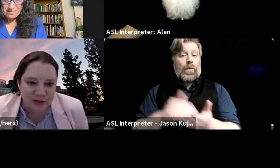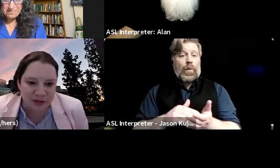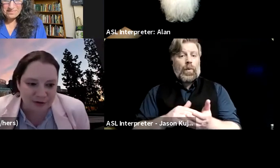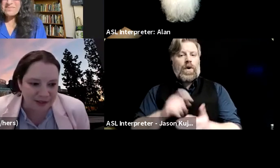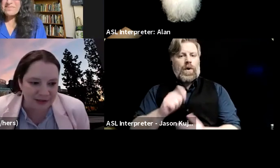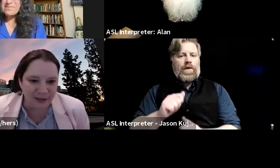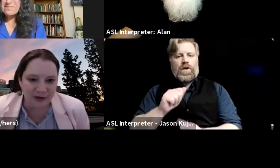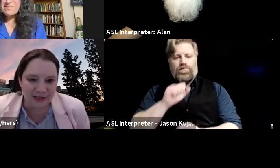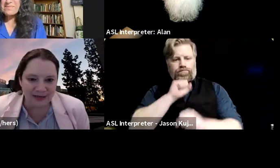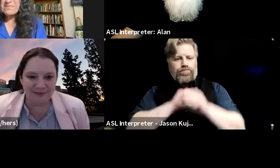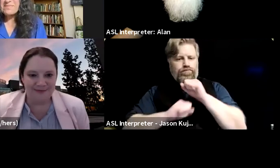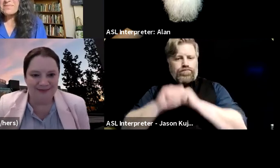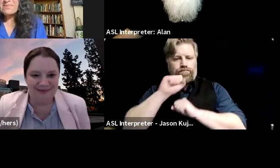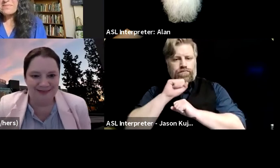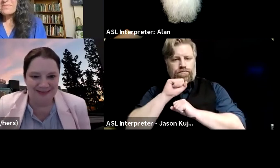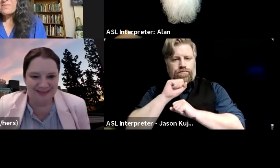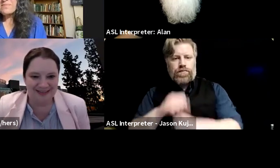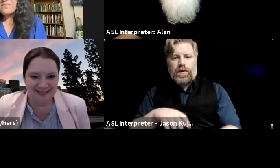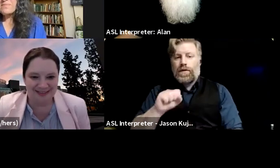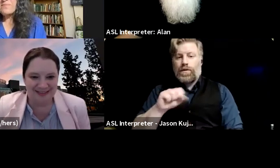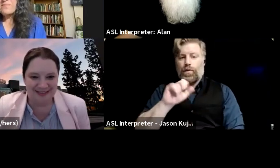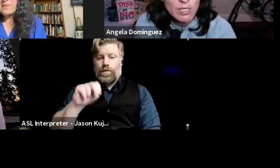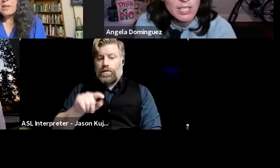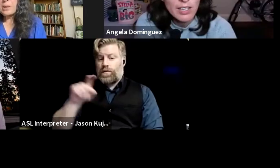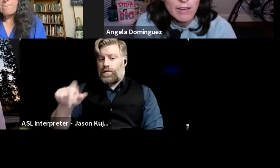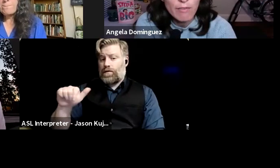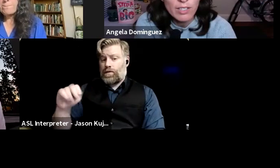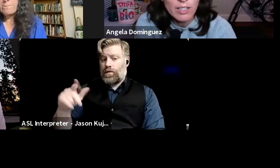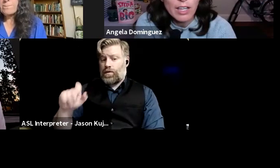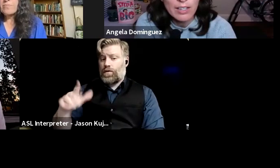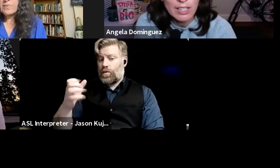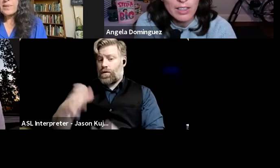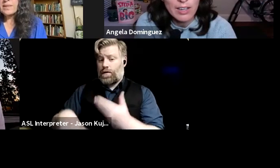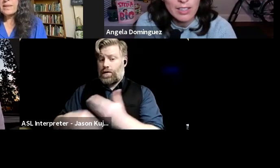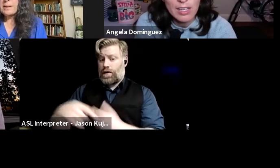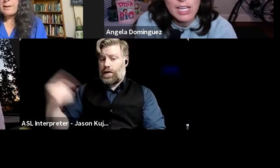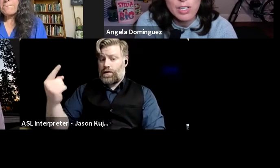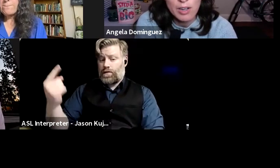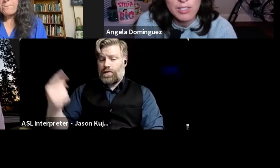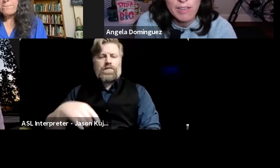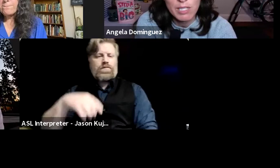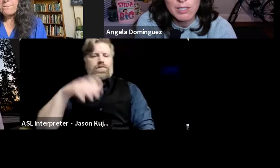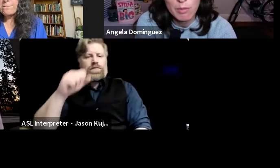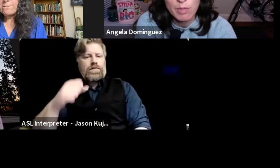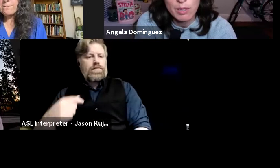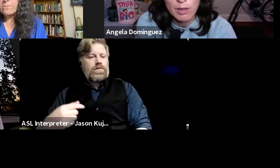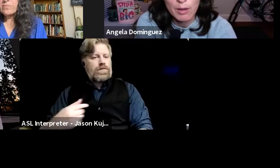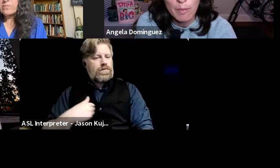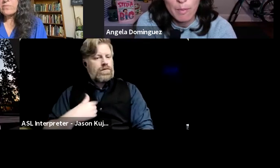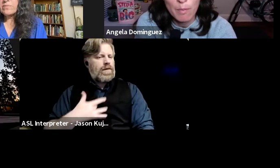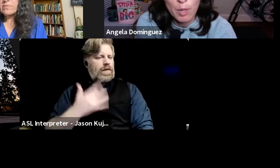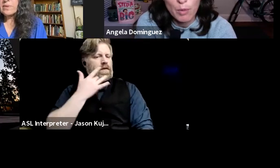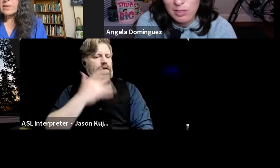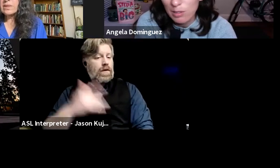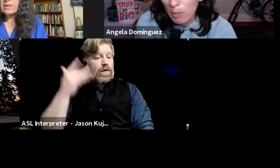Angela, did you have anything you wanted to add? I would say that I feel lucky that I think educators have been some of the